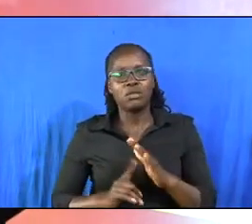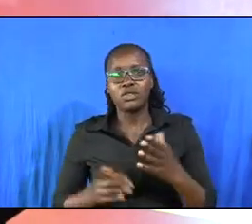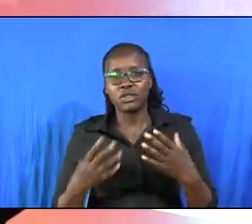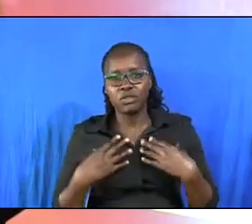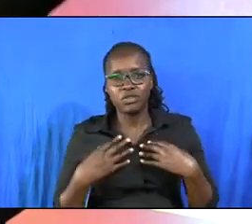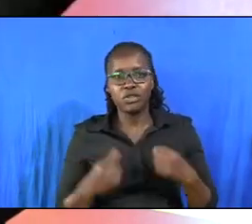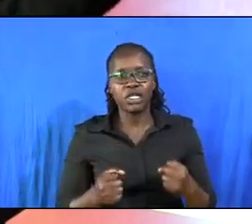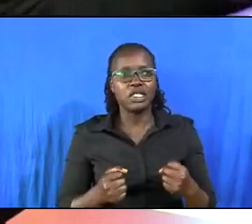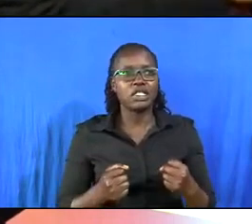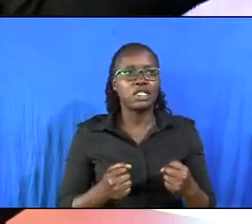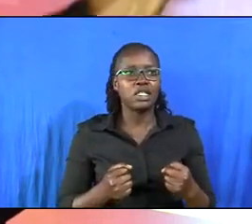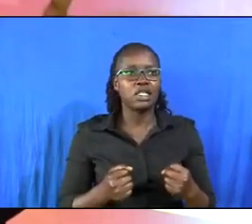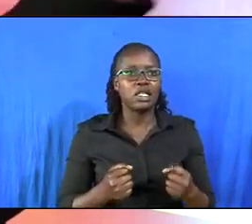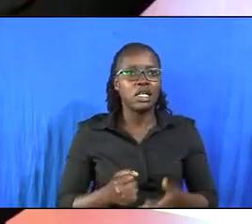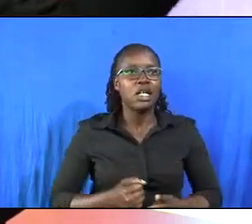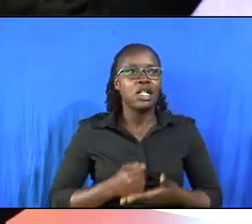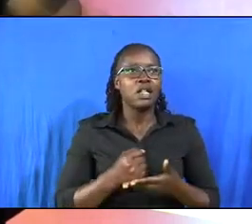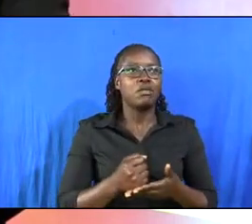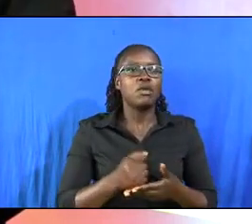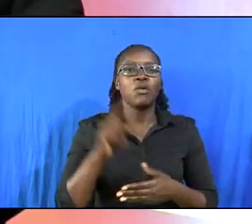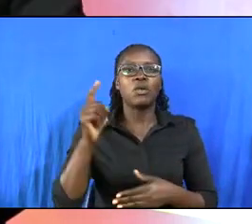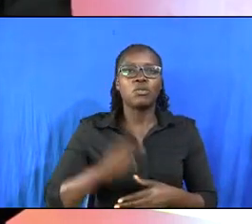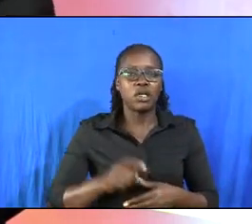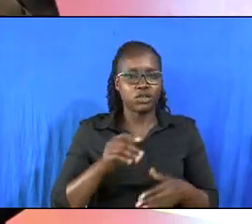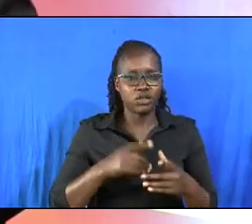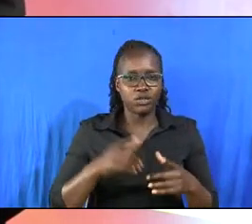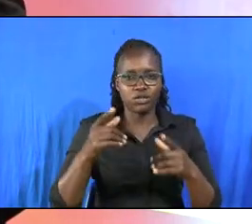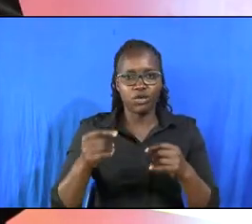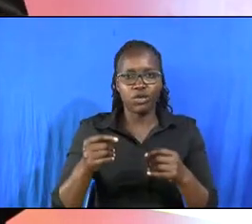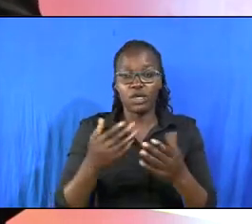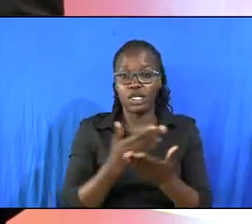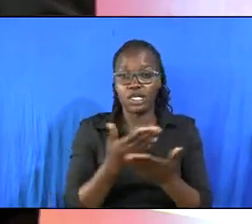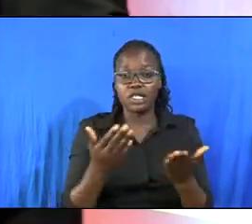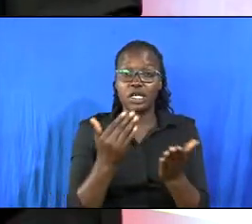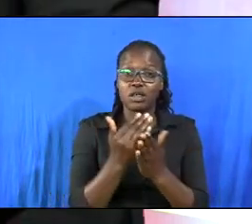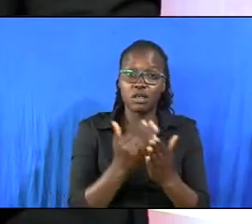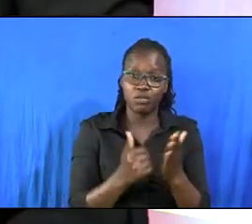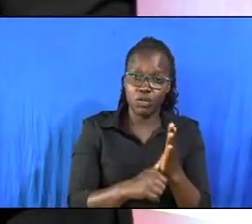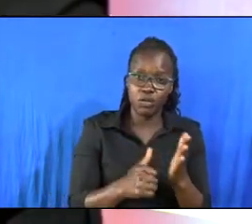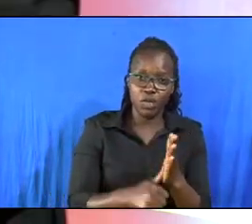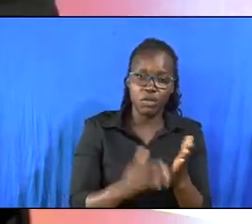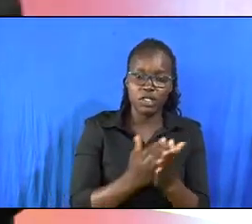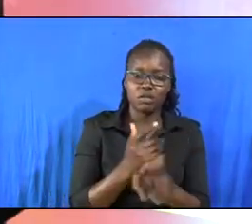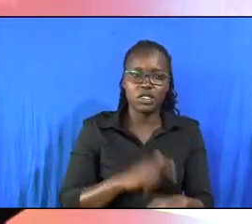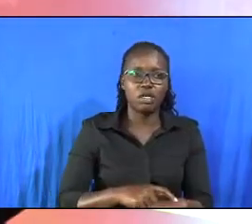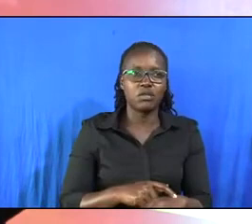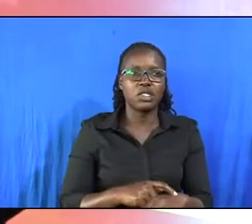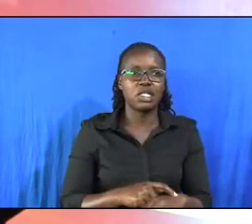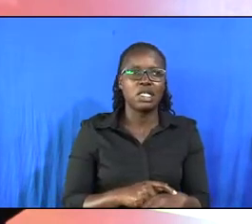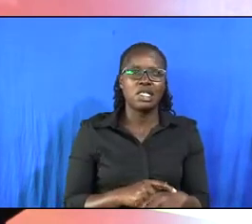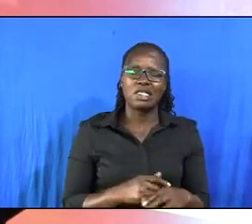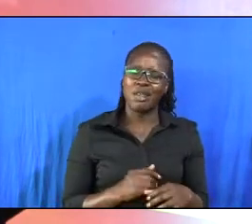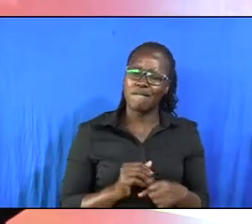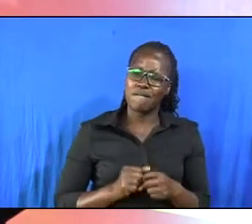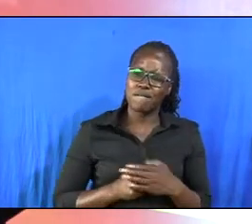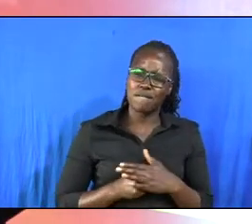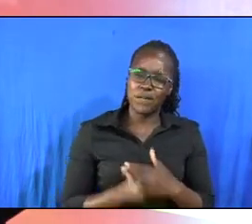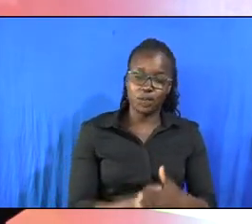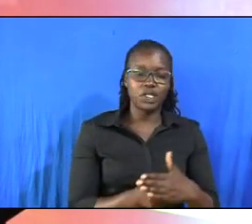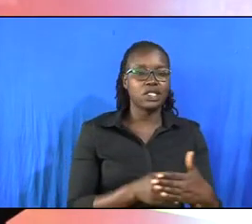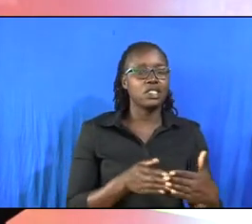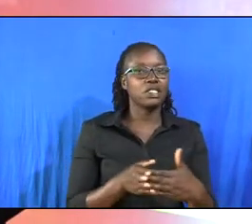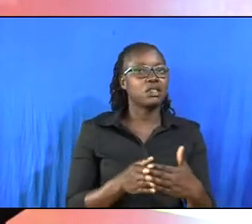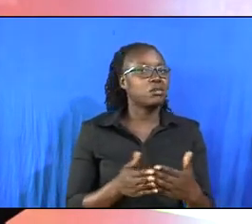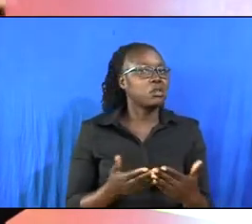of health health has some protocols that we must follow these are problems sometimes they squeeze us in some